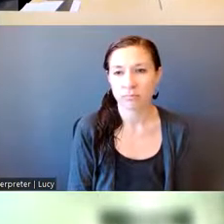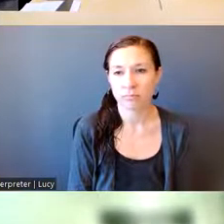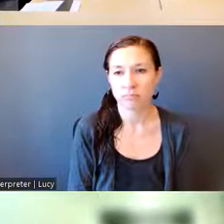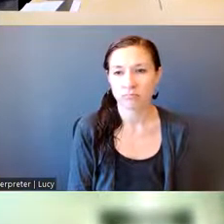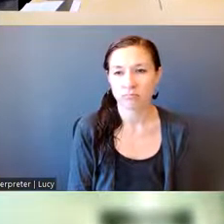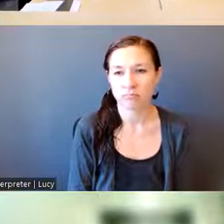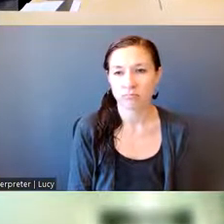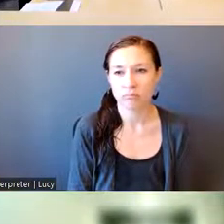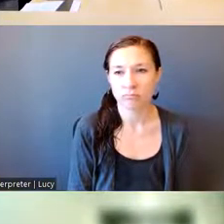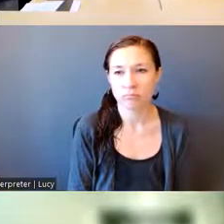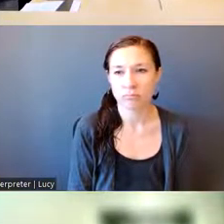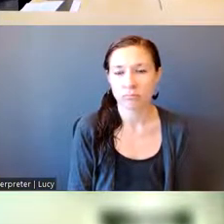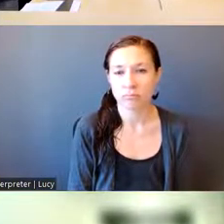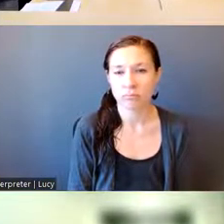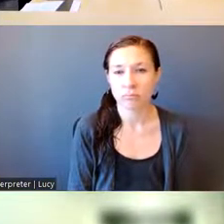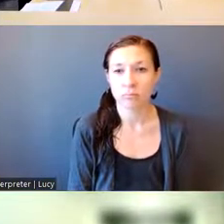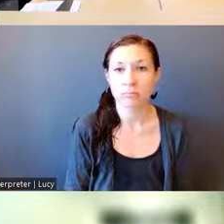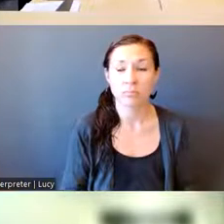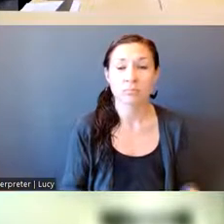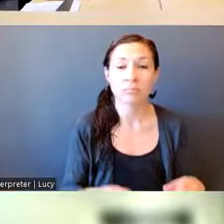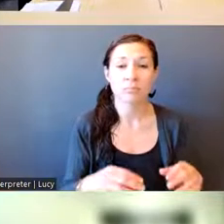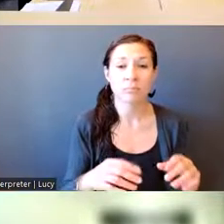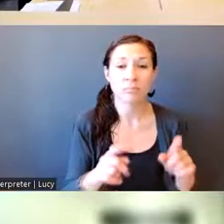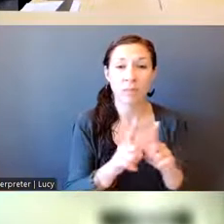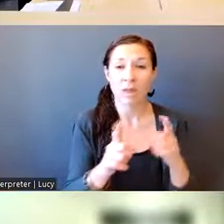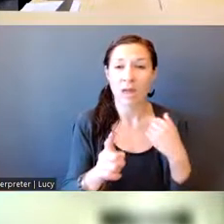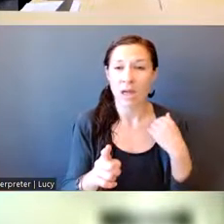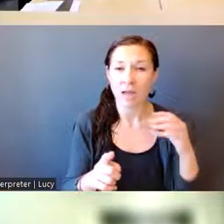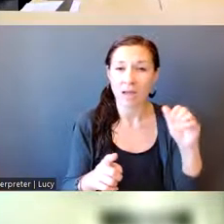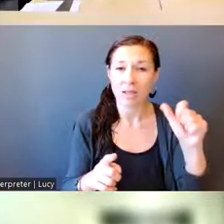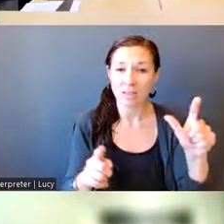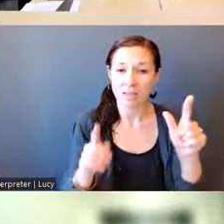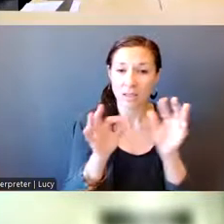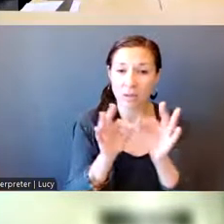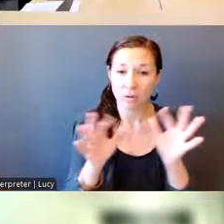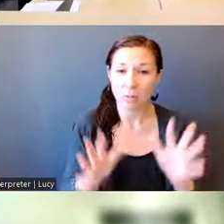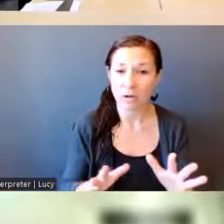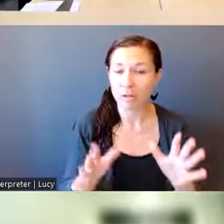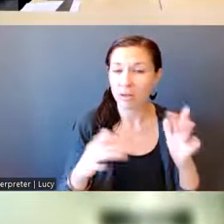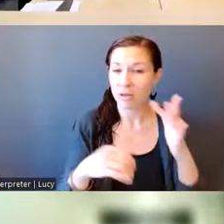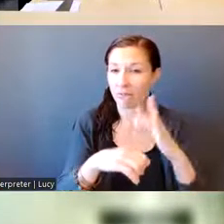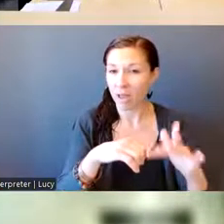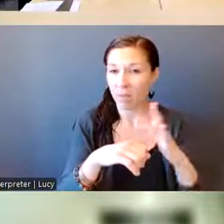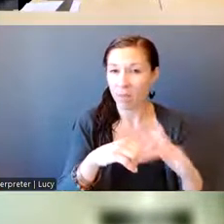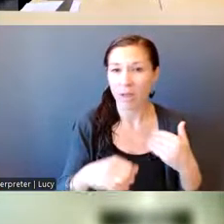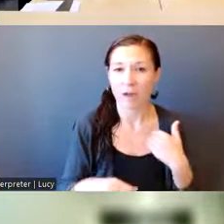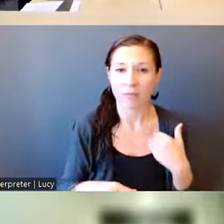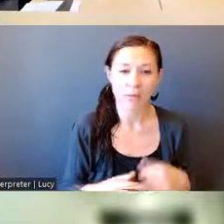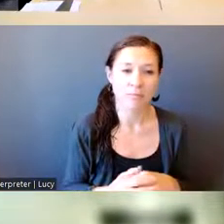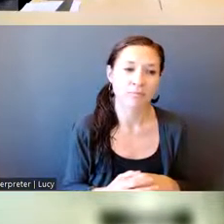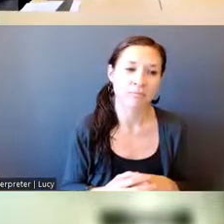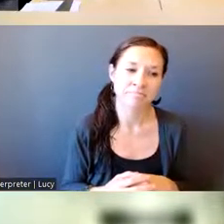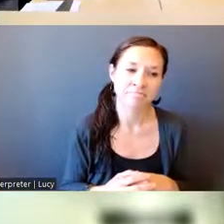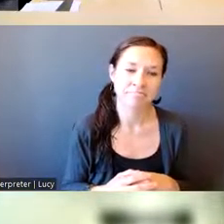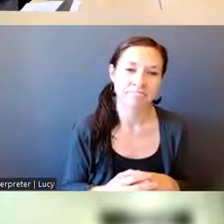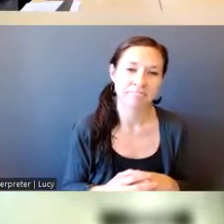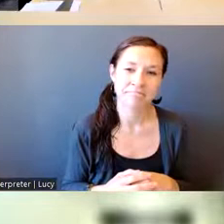We also have an interpretation. Interpreters available. And